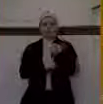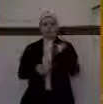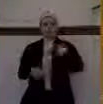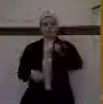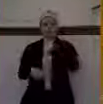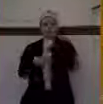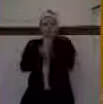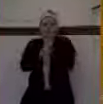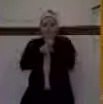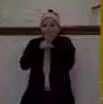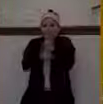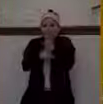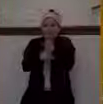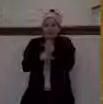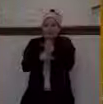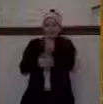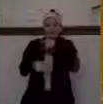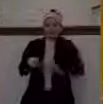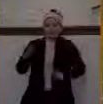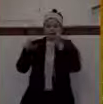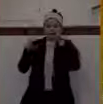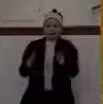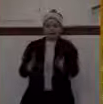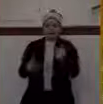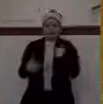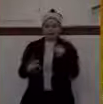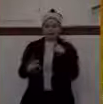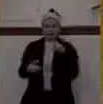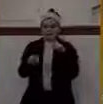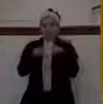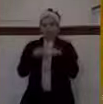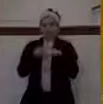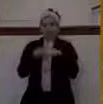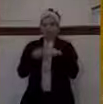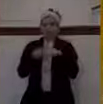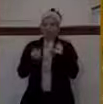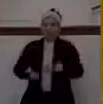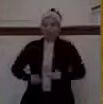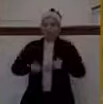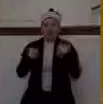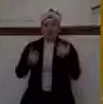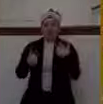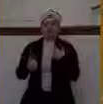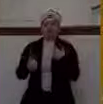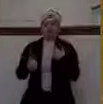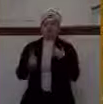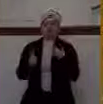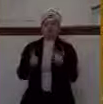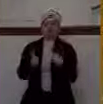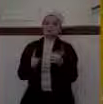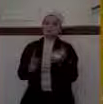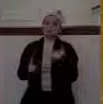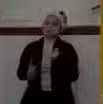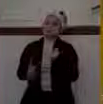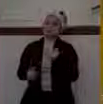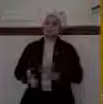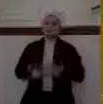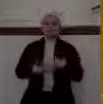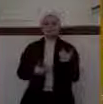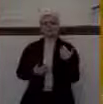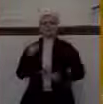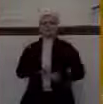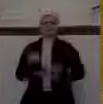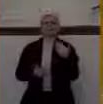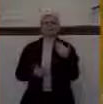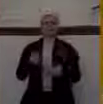that we don't get to the place in our life where our perception is we're doing very well. But the reality is